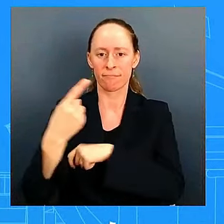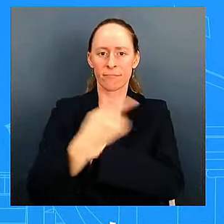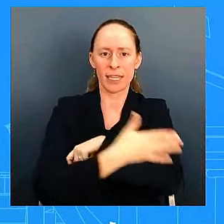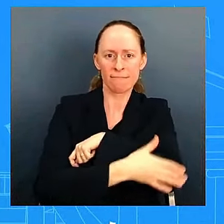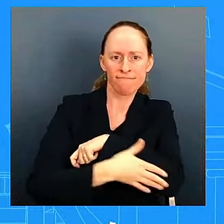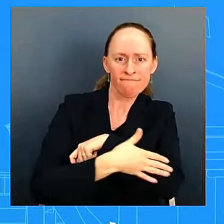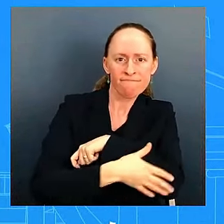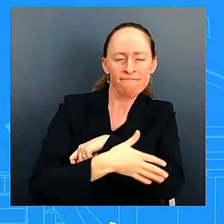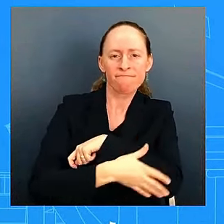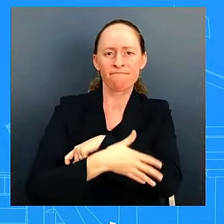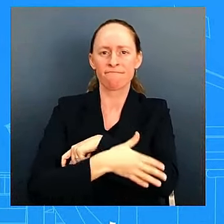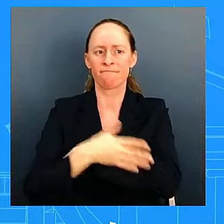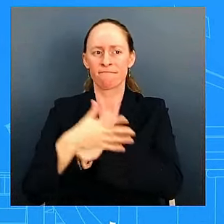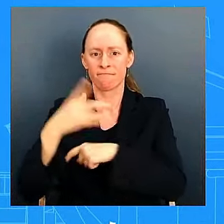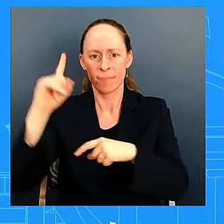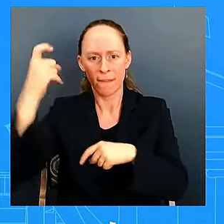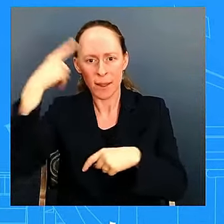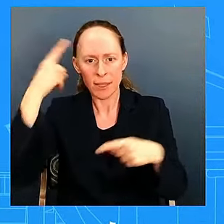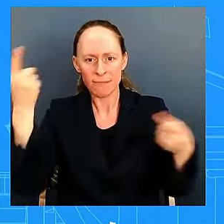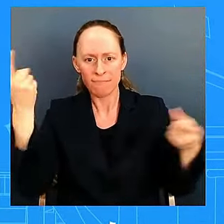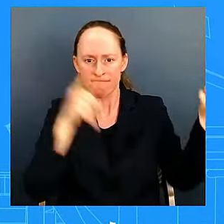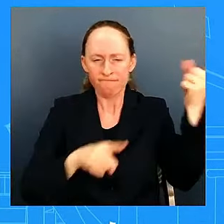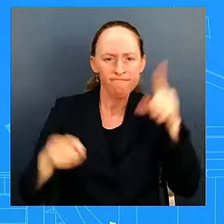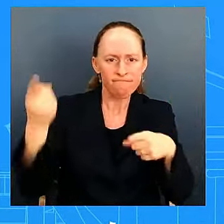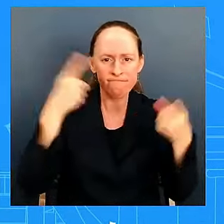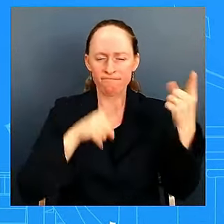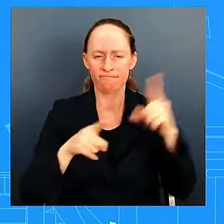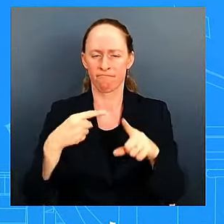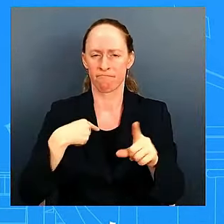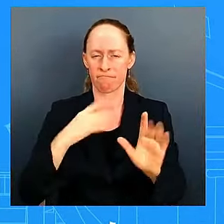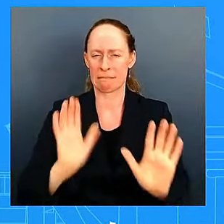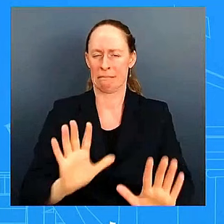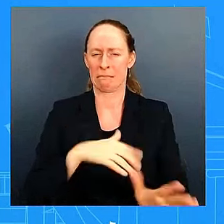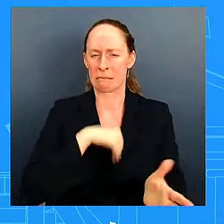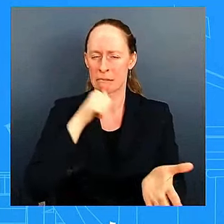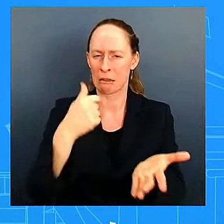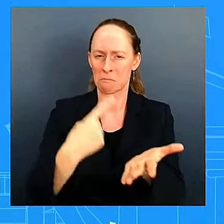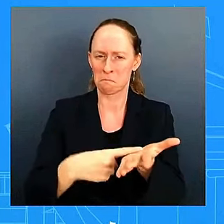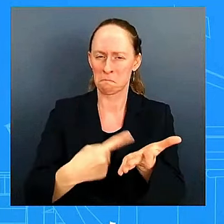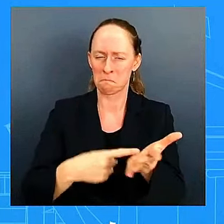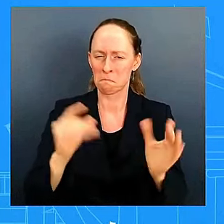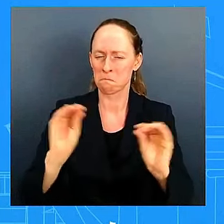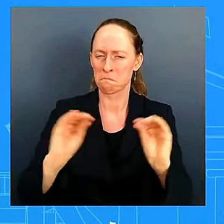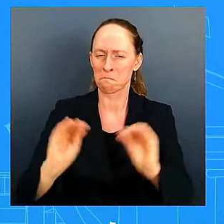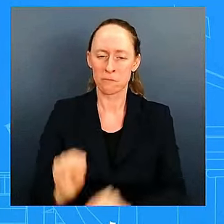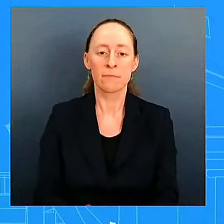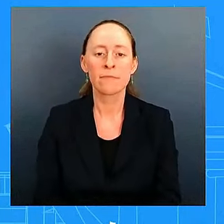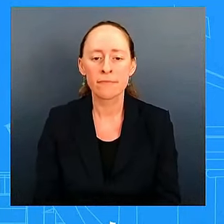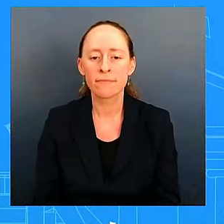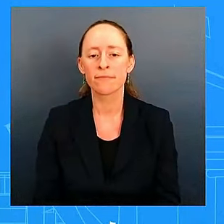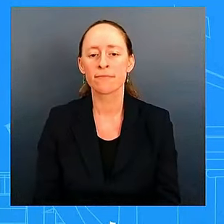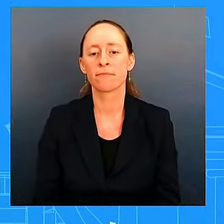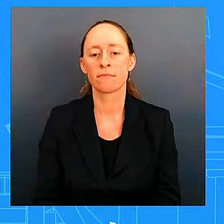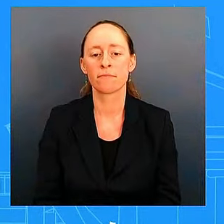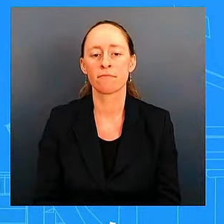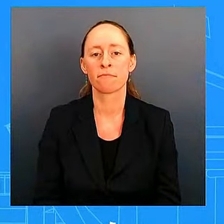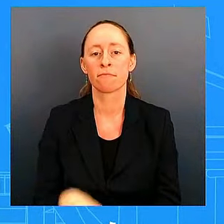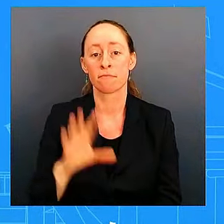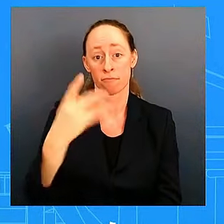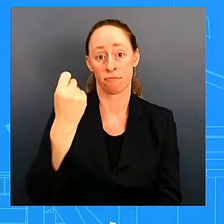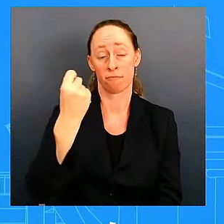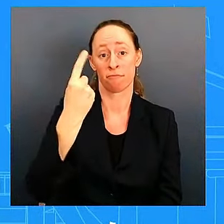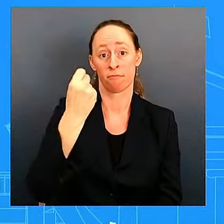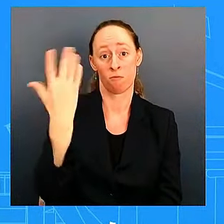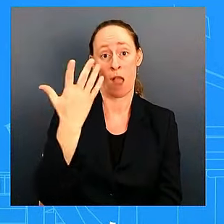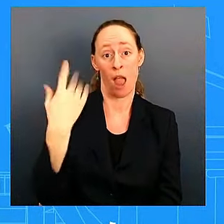understand that the strategic uh purpose of this is to make sure that hezbollah cannot uh maintain the capacity to attack israeli